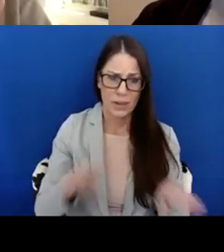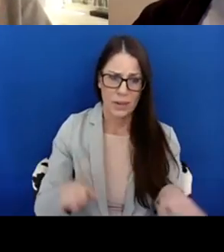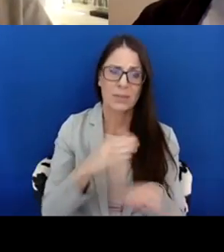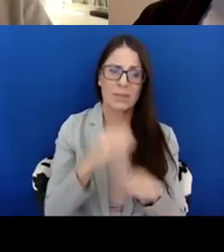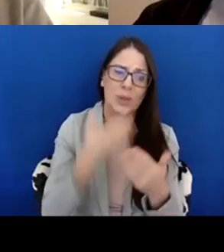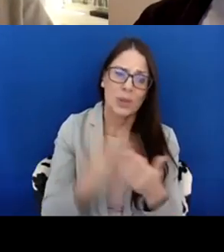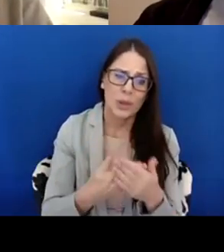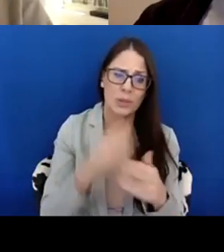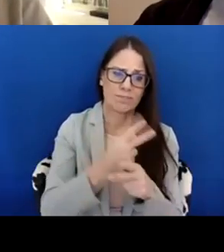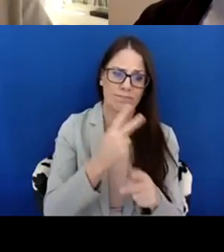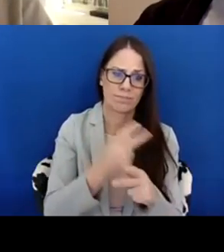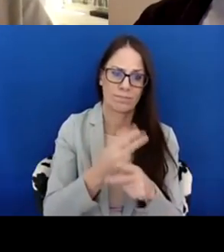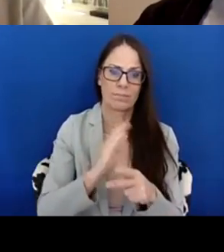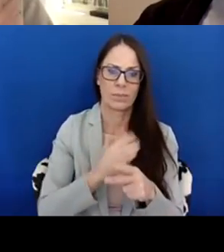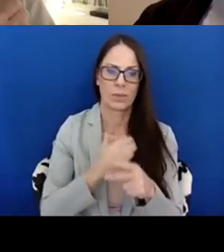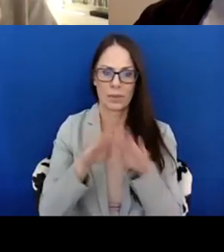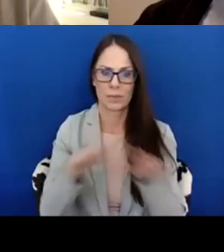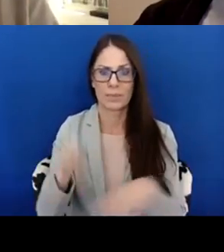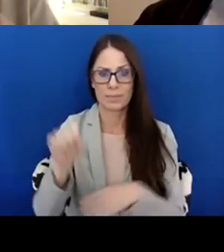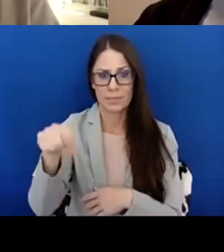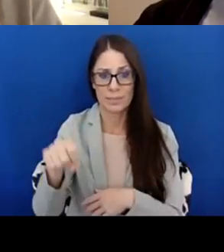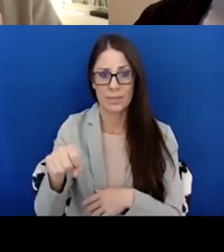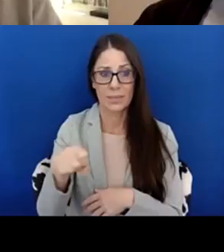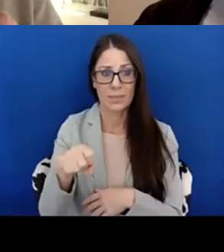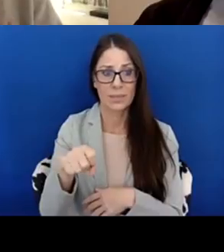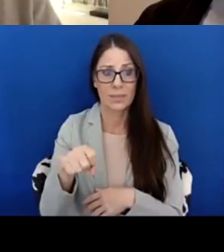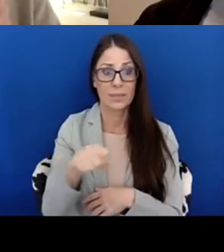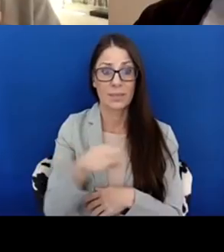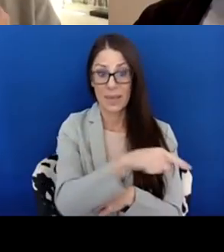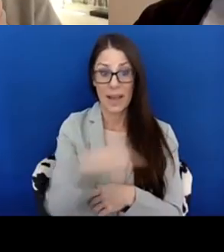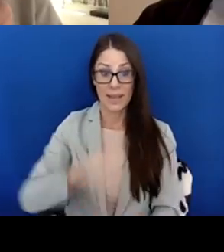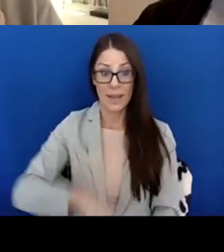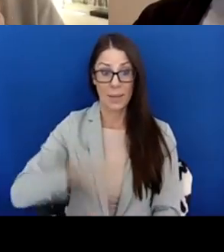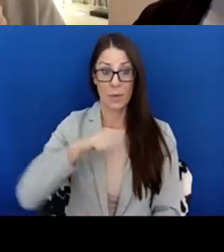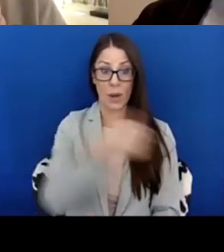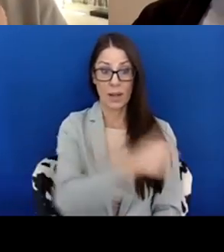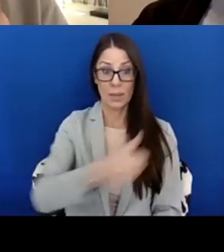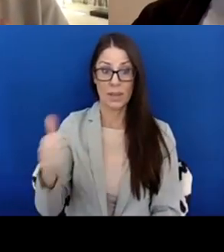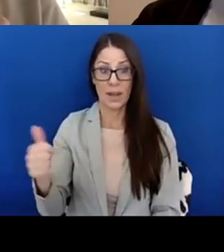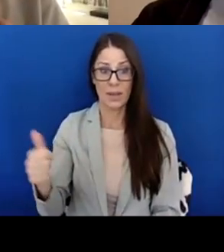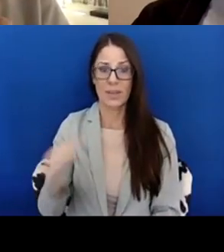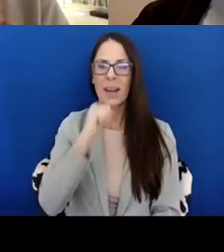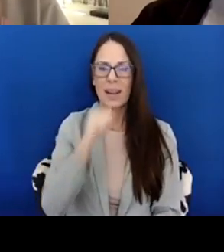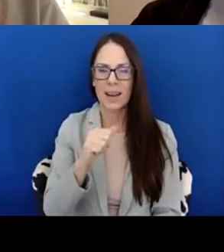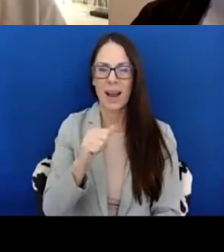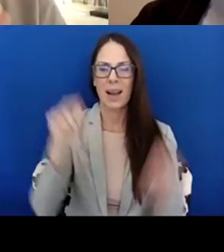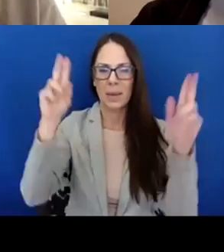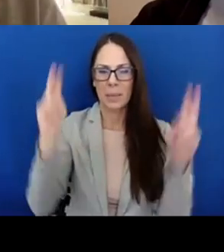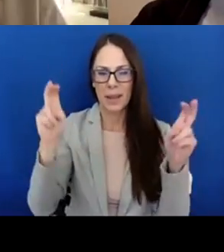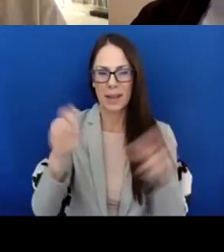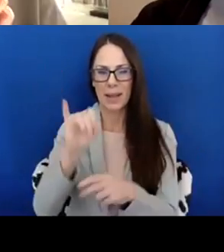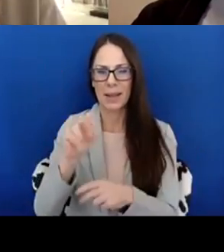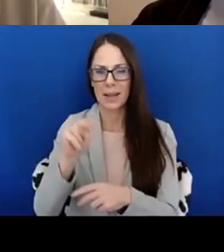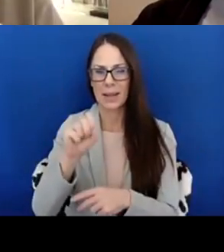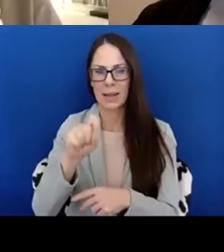Um, and they pride themselves on not being an institution in the sense, you know, in